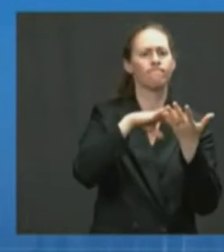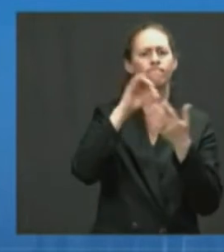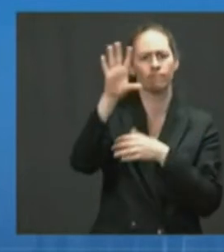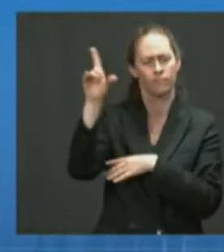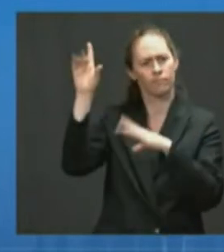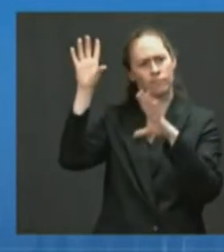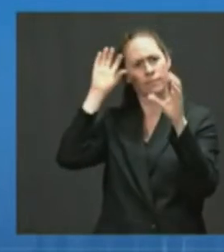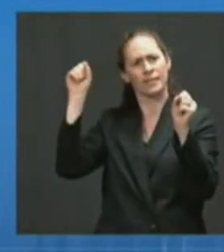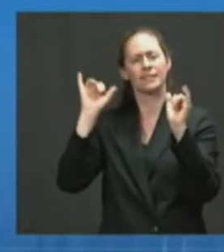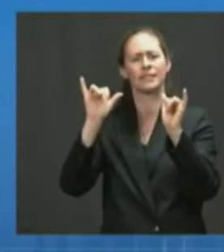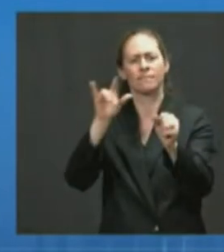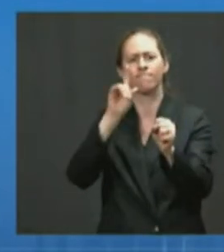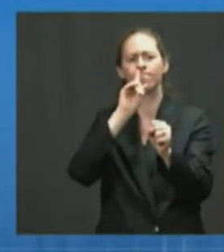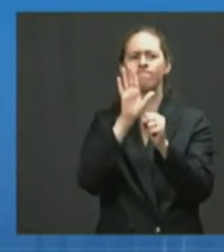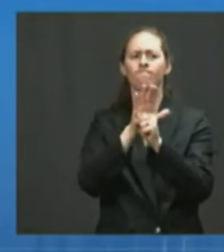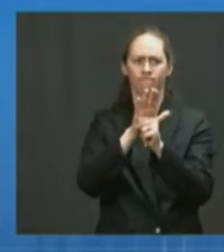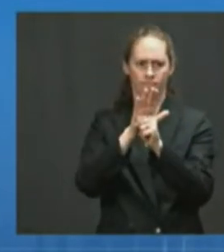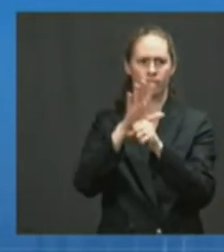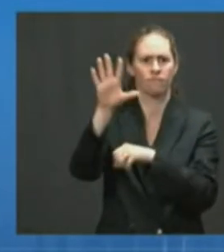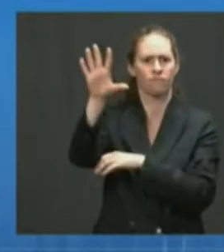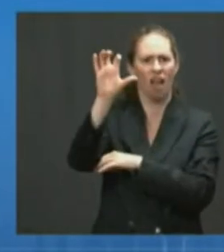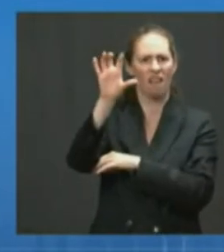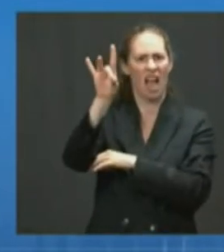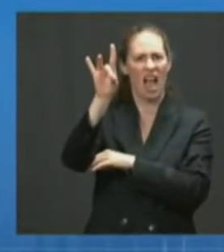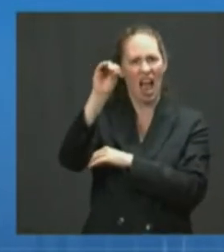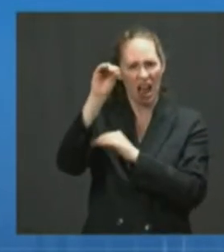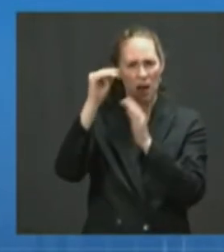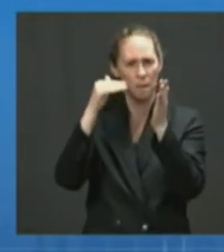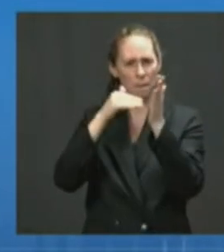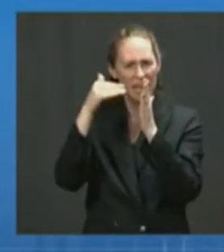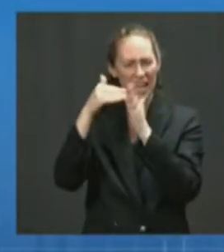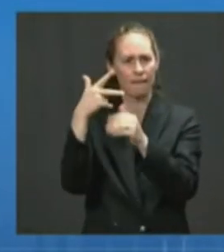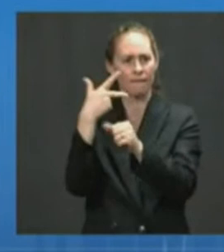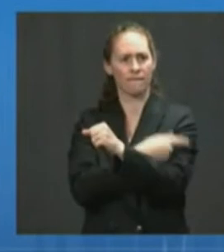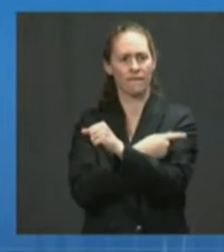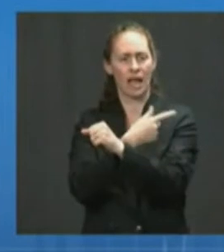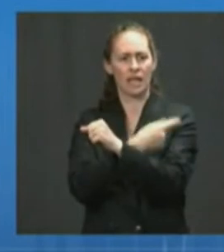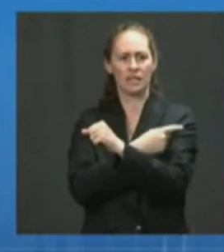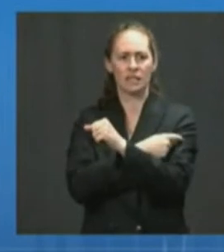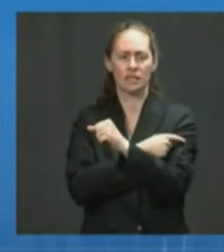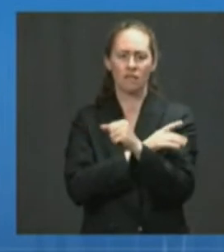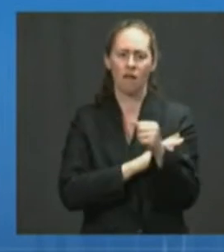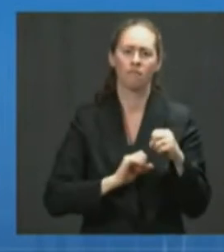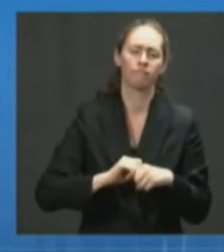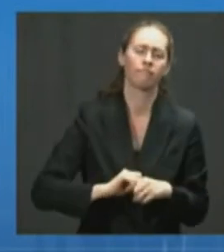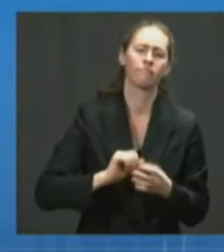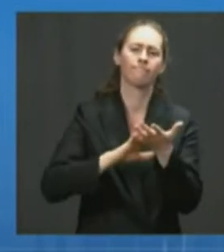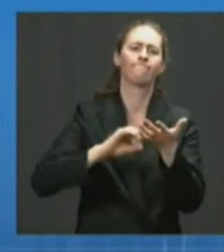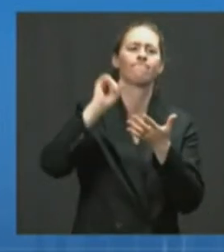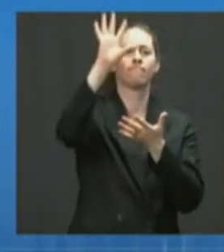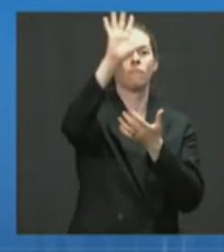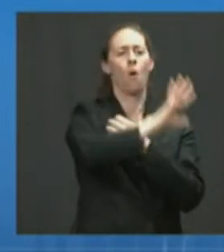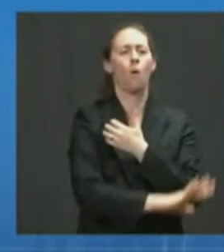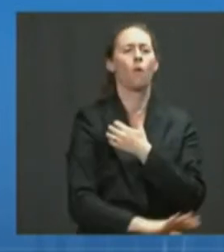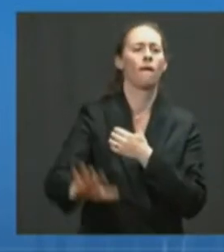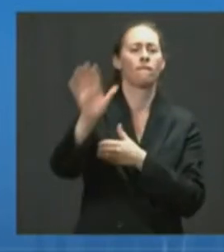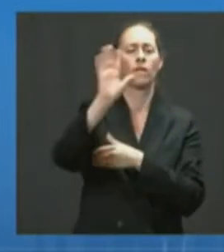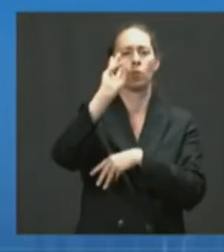580 million doses of vaccine to the world. Half a billion doses of Pfizer